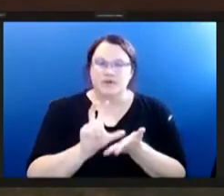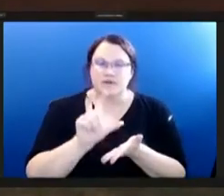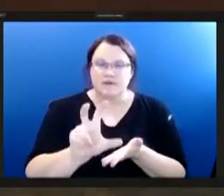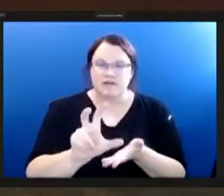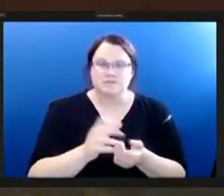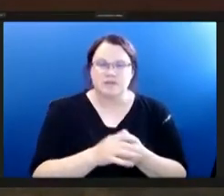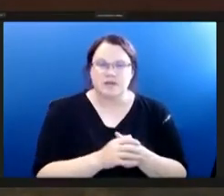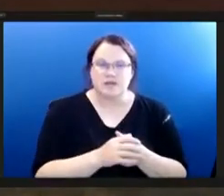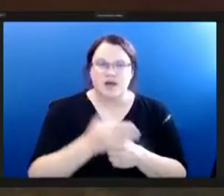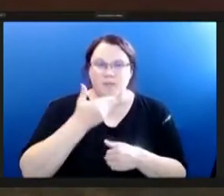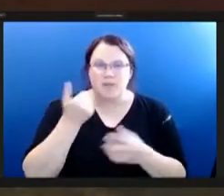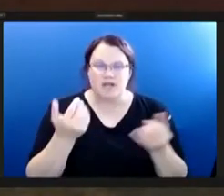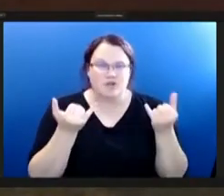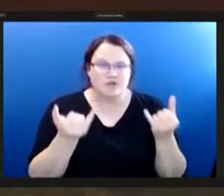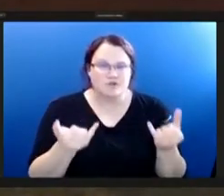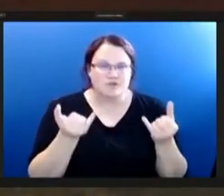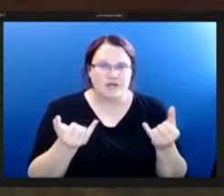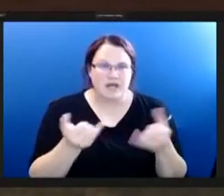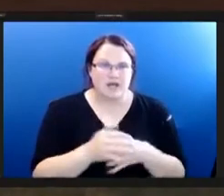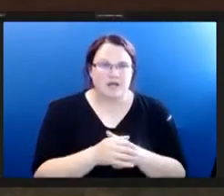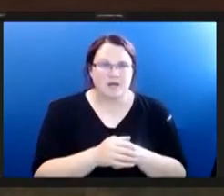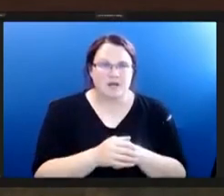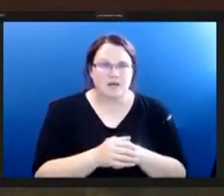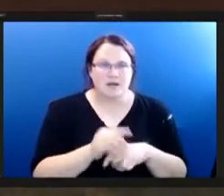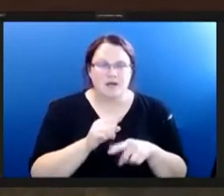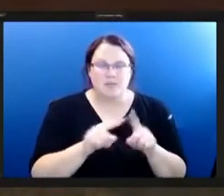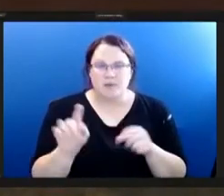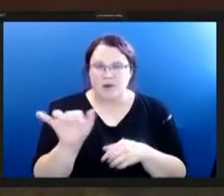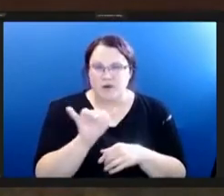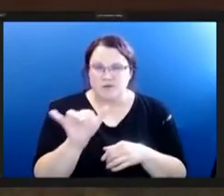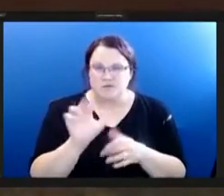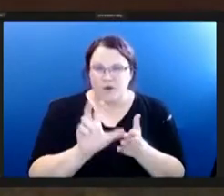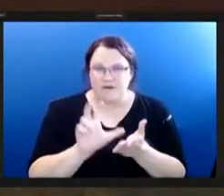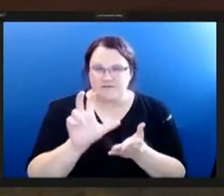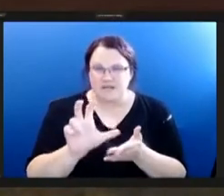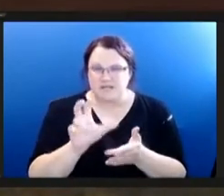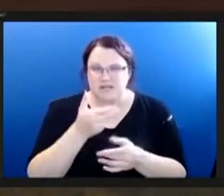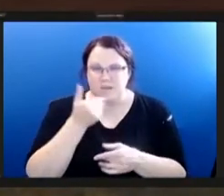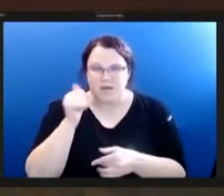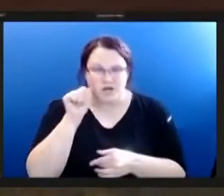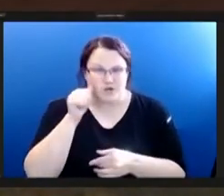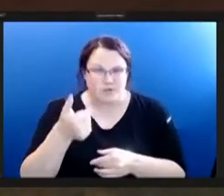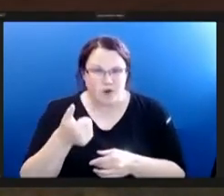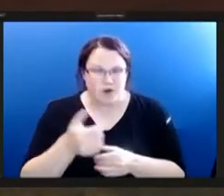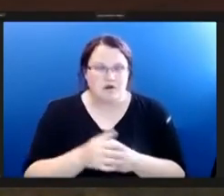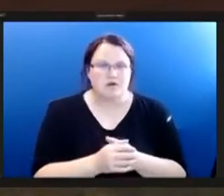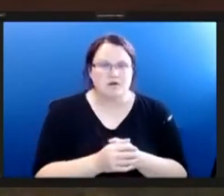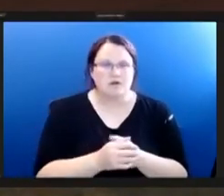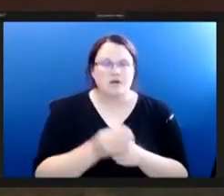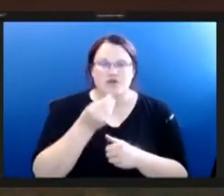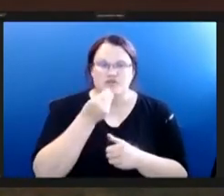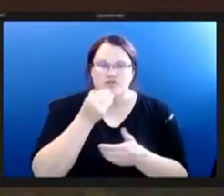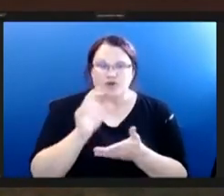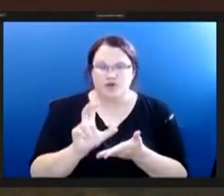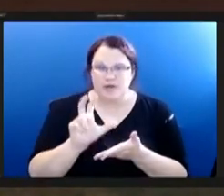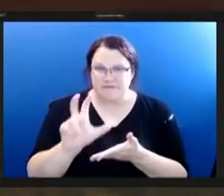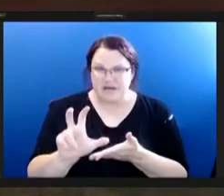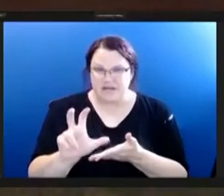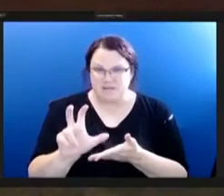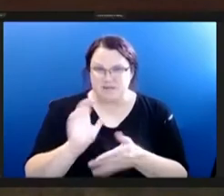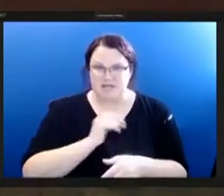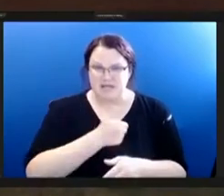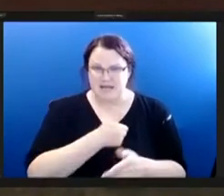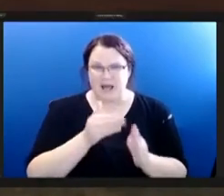in a better today but it's also investing in a better tomorrow that food investment is is actually investing in our